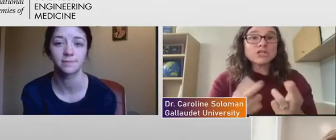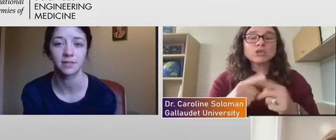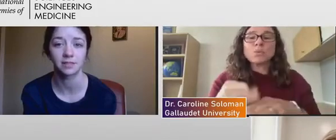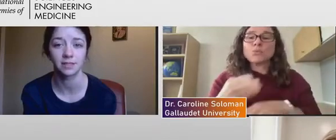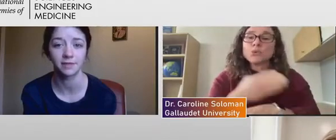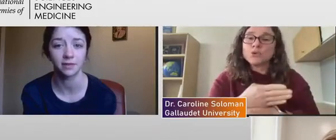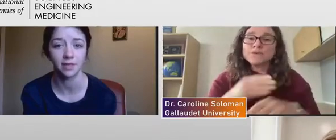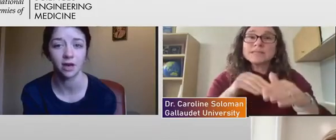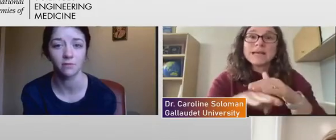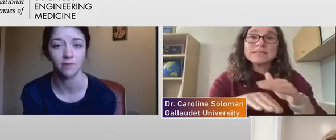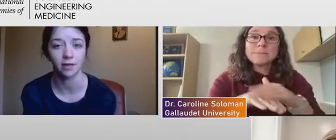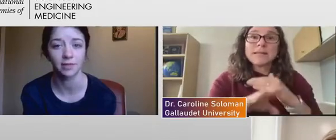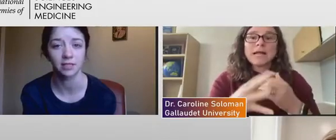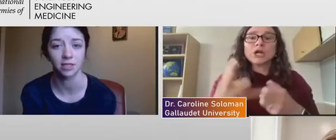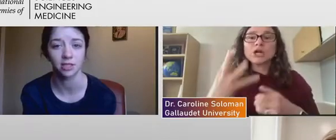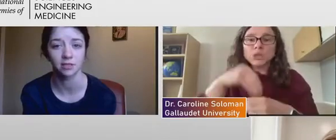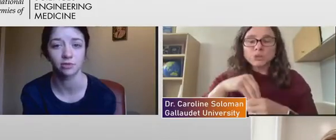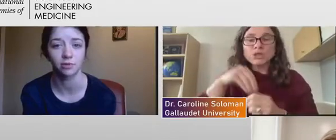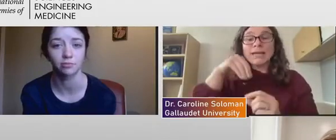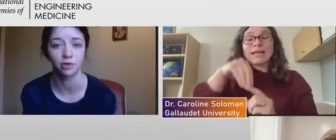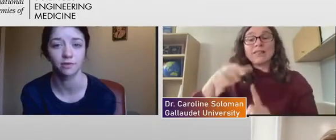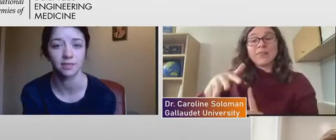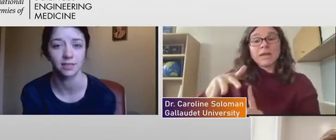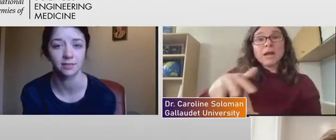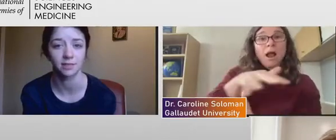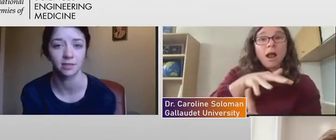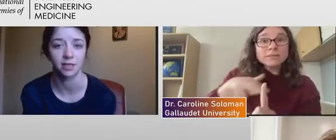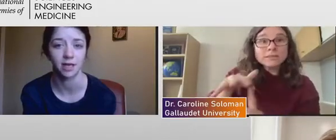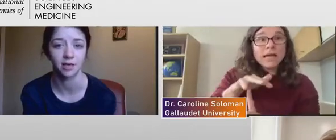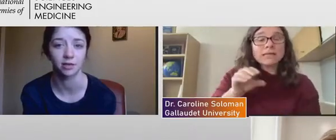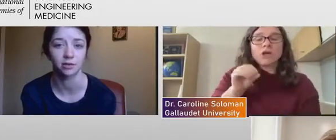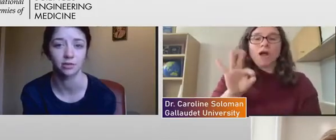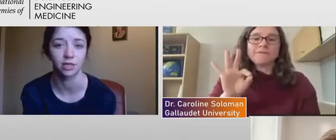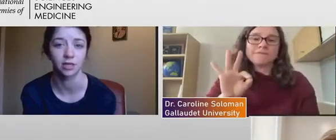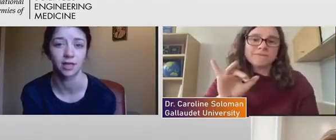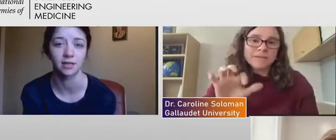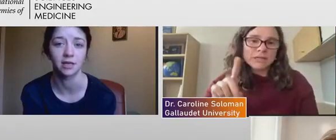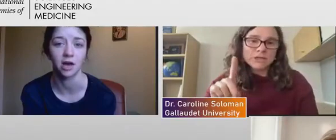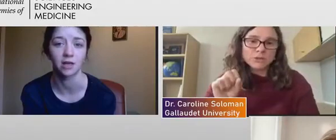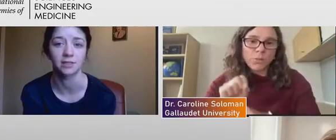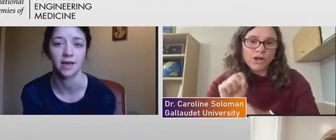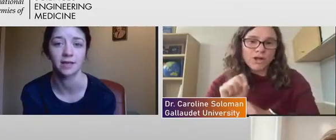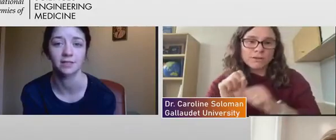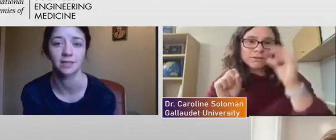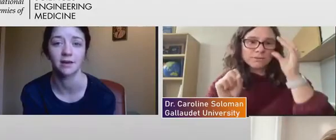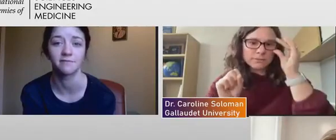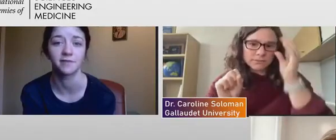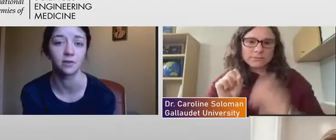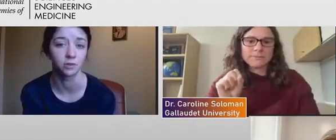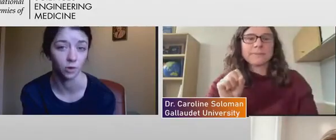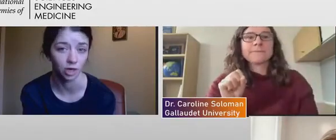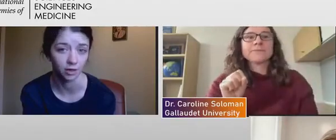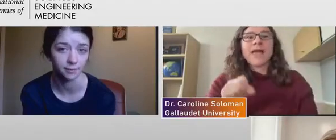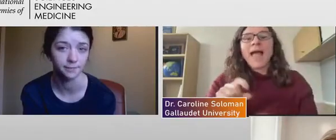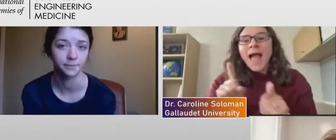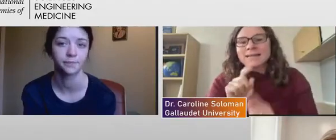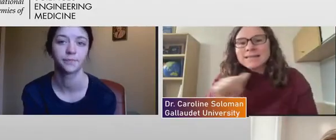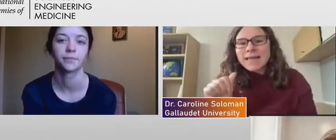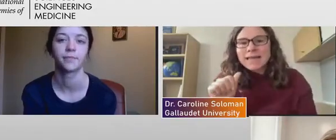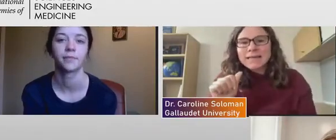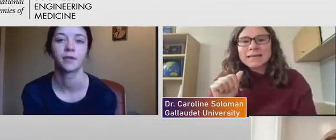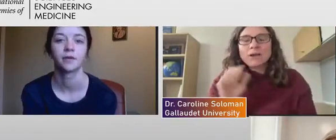specifically on recommendations to improve accessibility and inclusion in the context of field work.